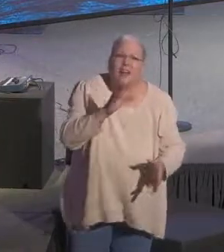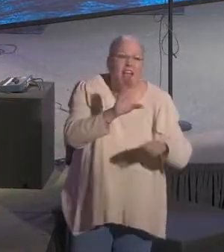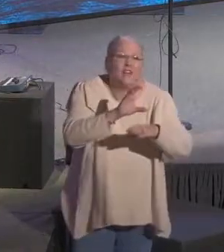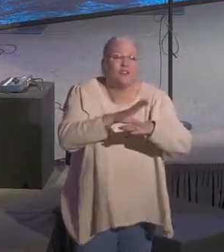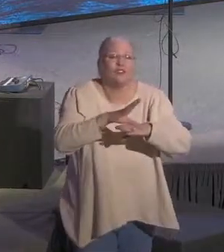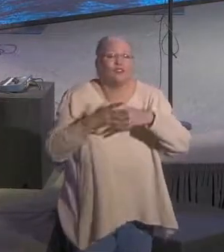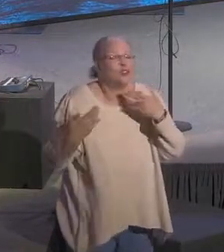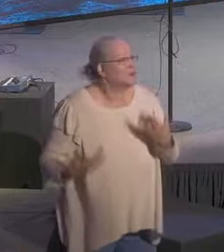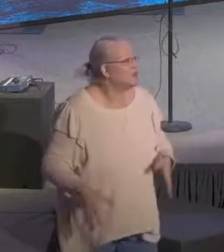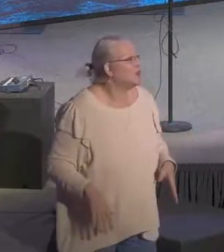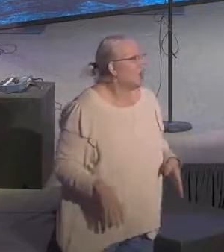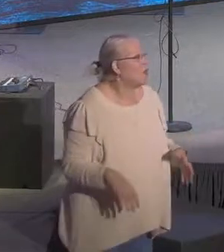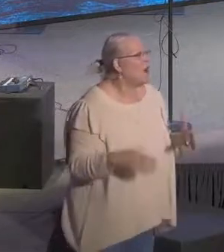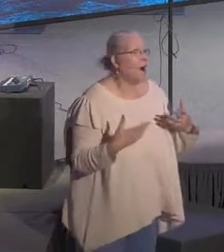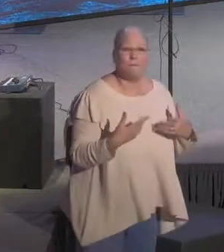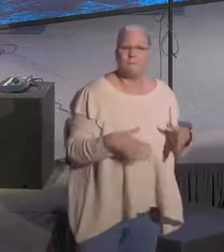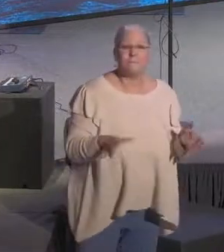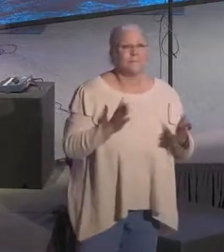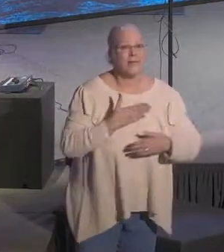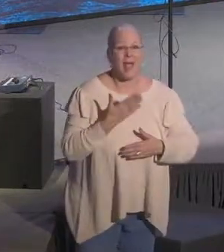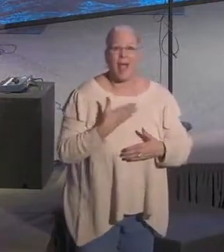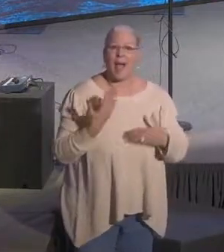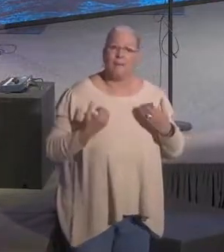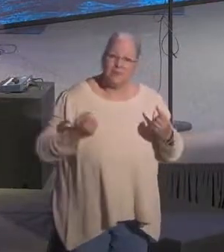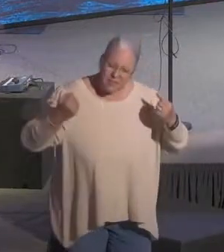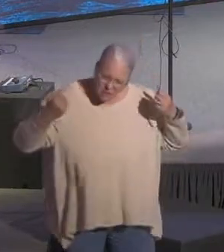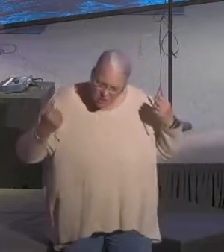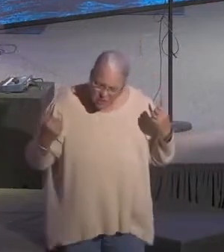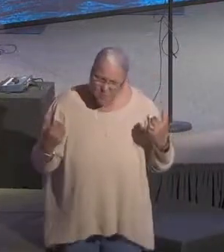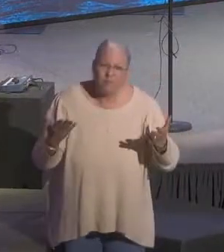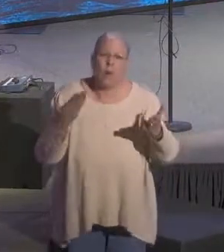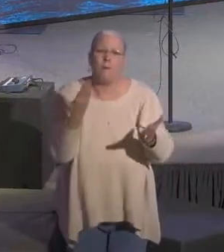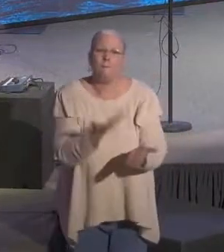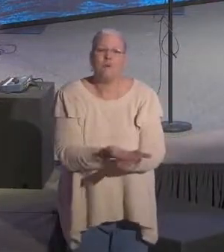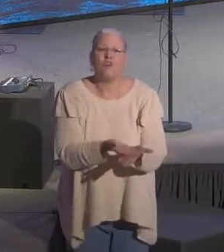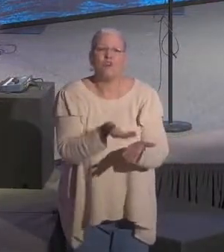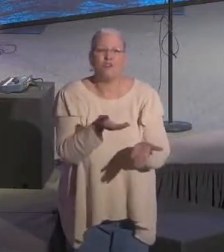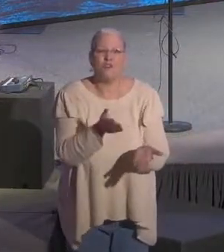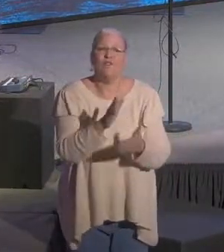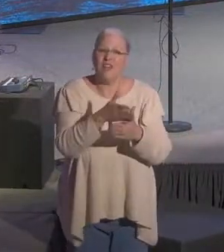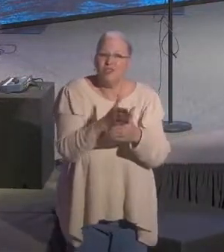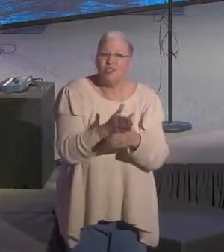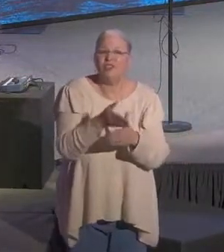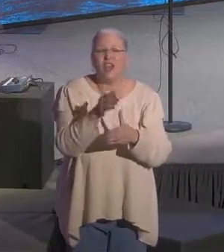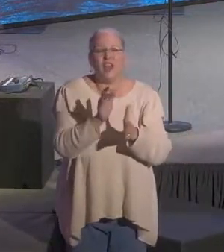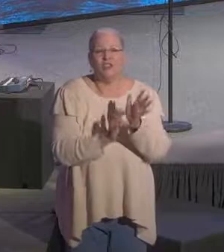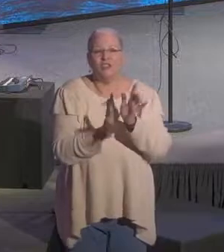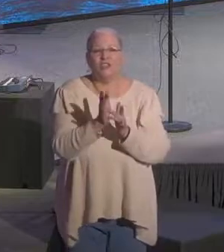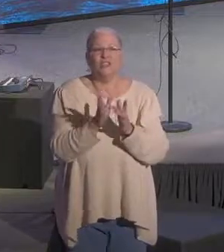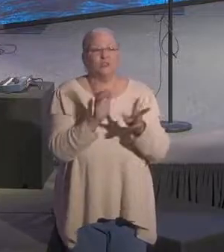really, at that time, happy to step up and really share Christ with people.